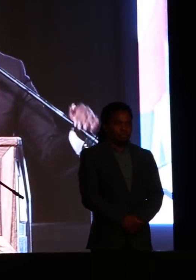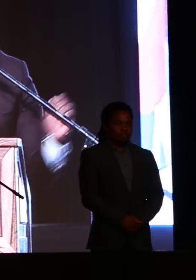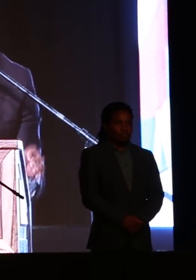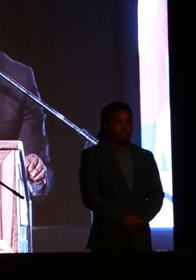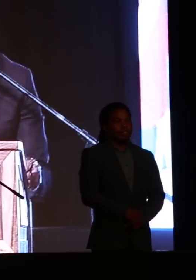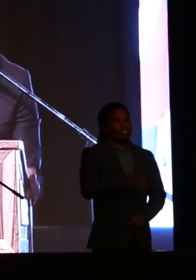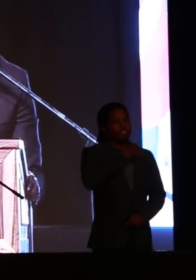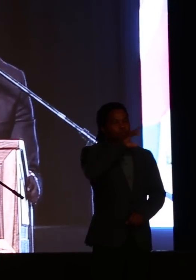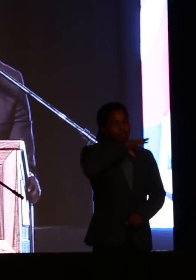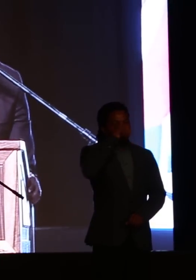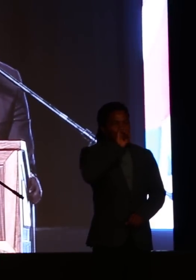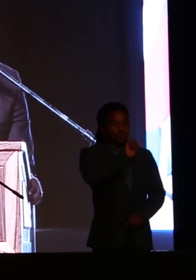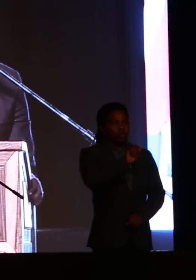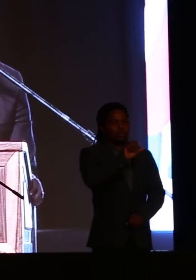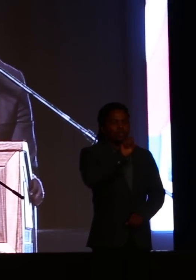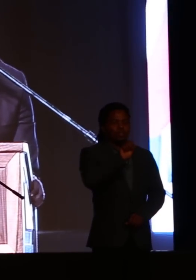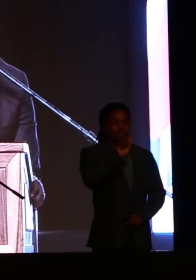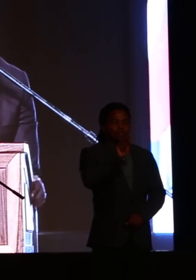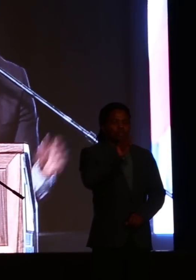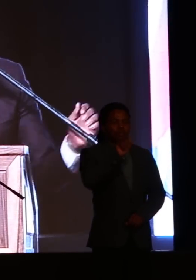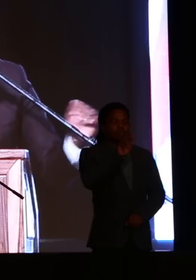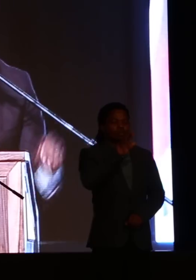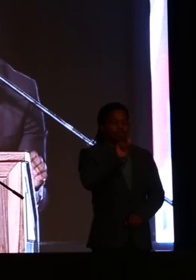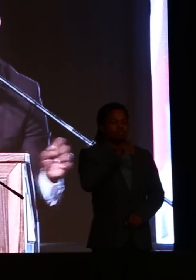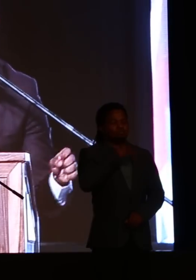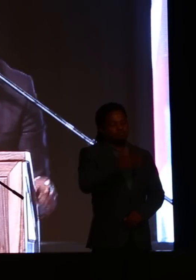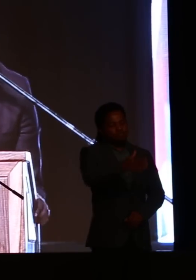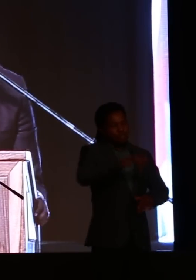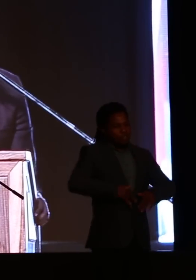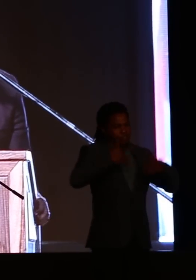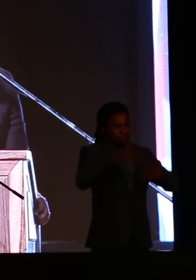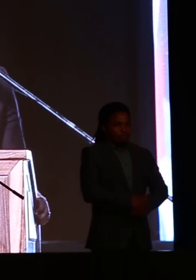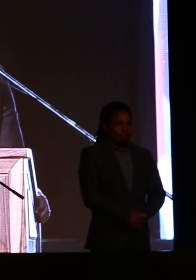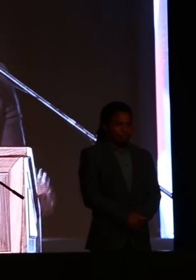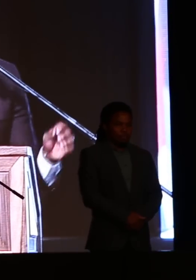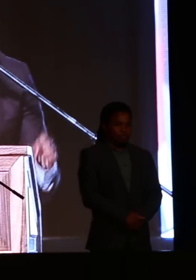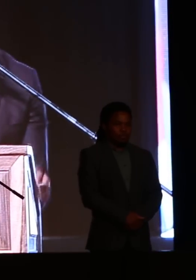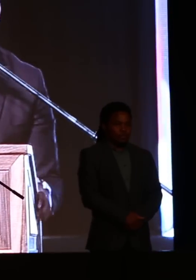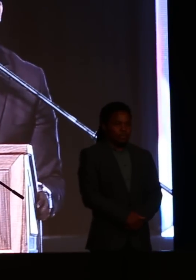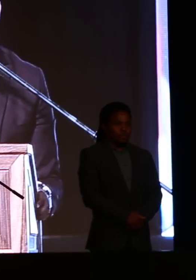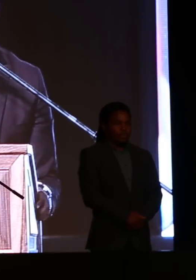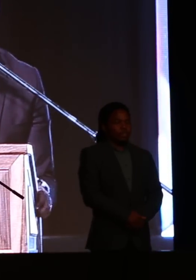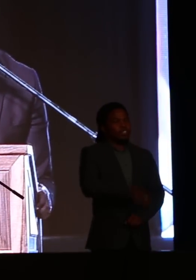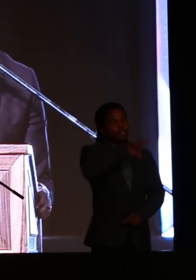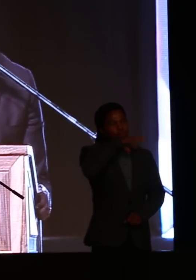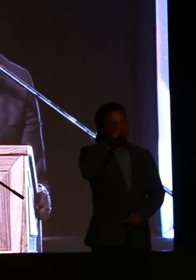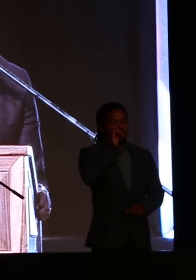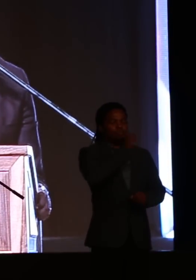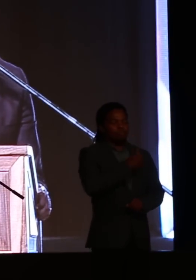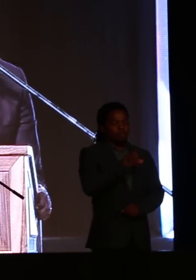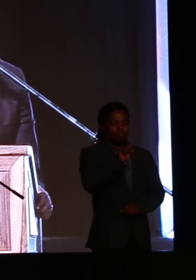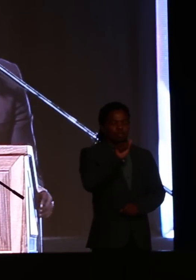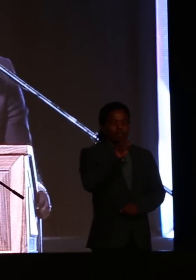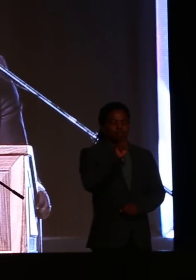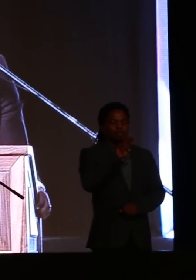spirit of Thomas Sankara, long live. Long live the enduring spirit of Samoa Ramashe, long